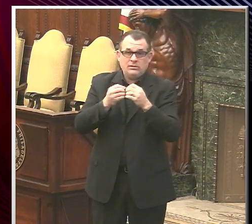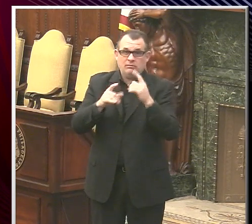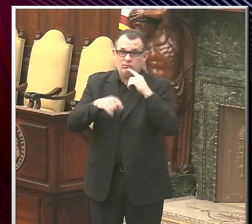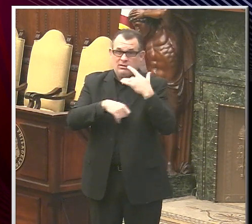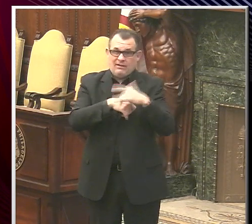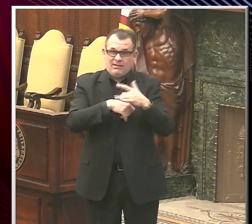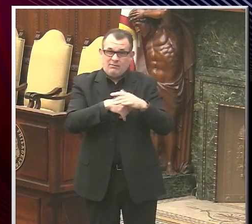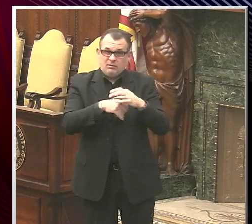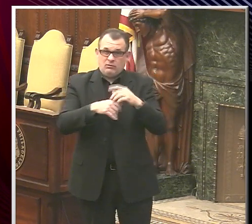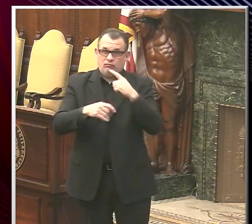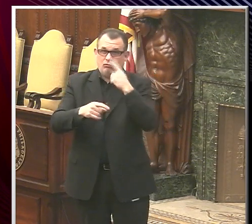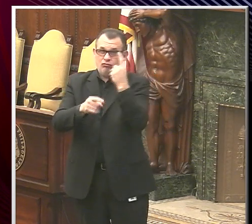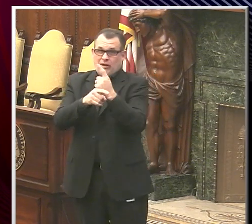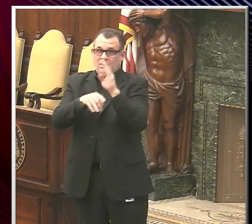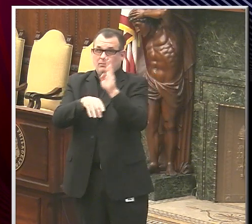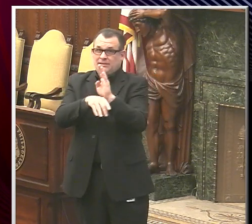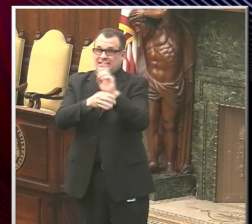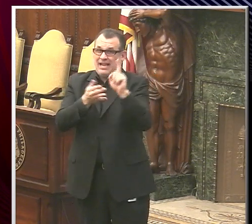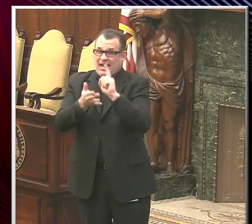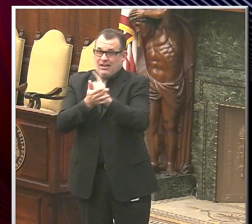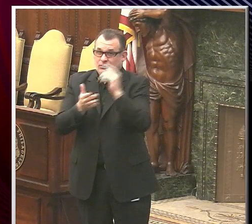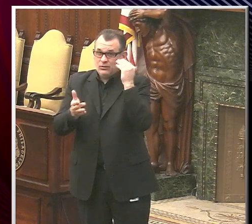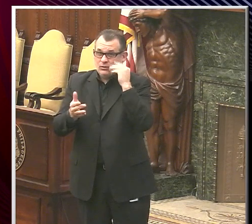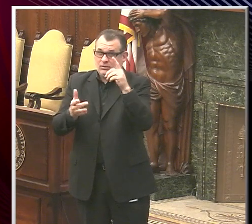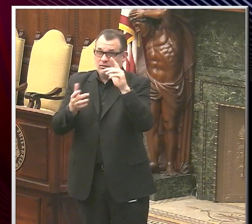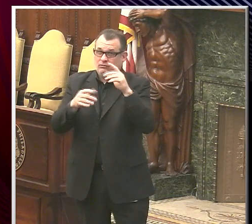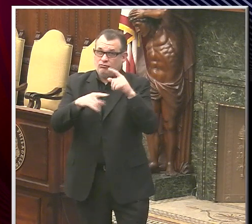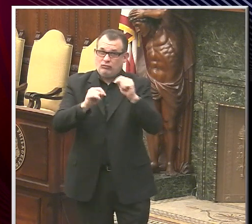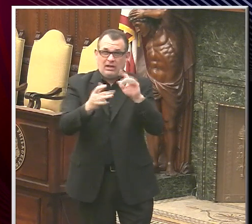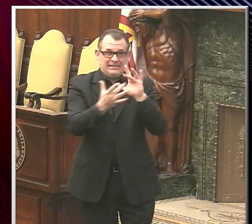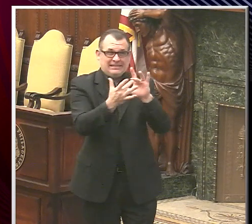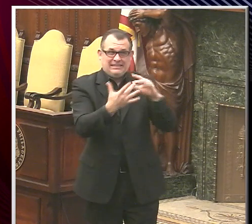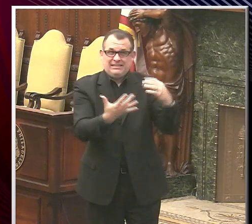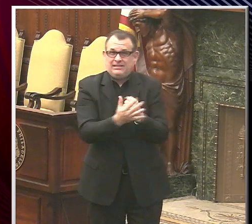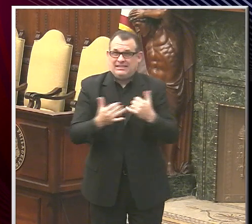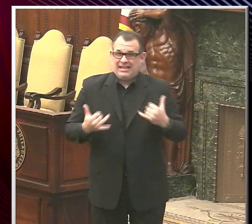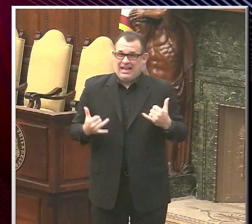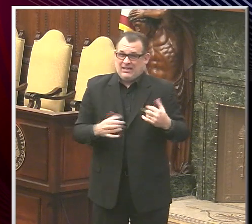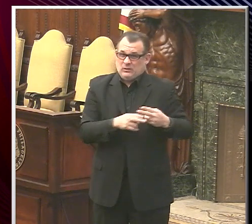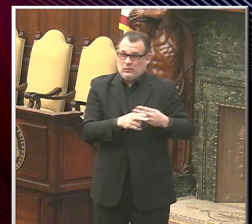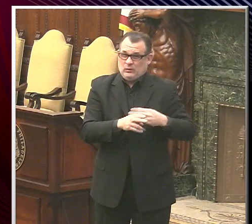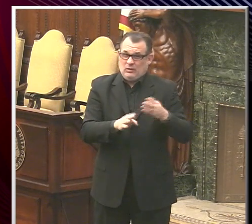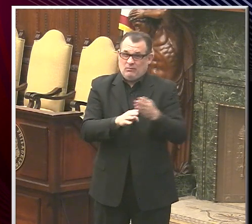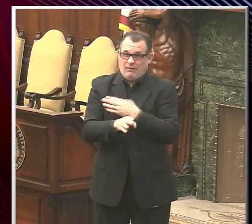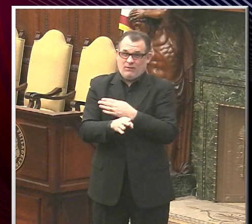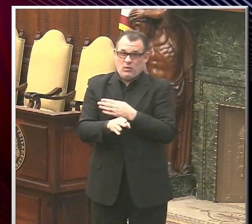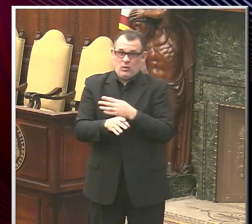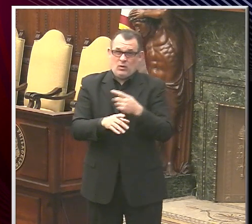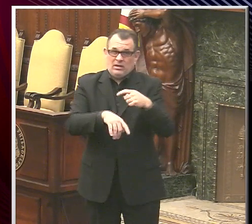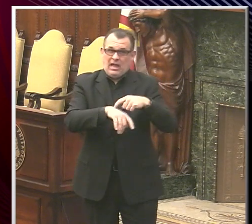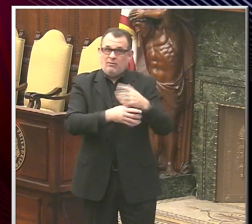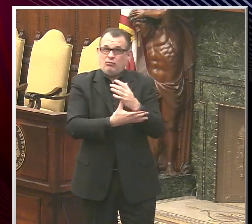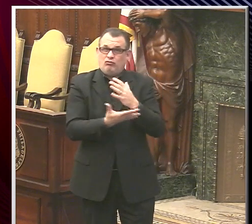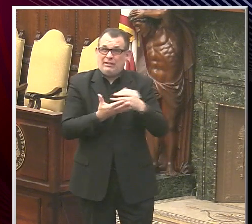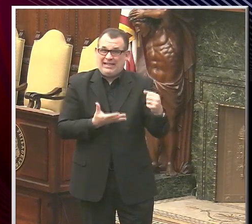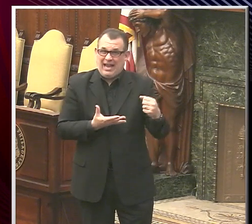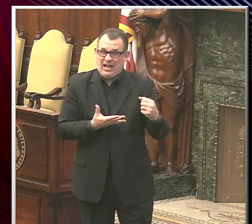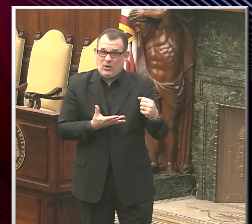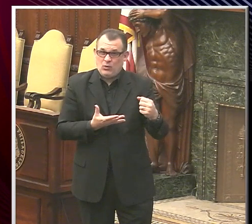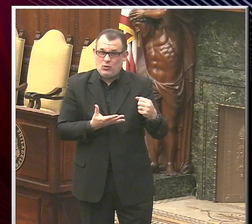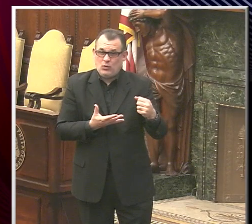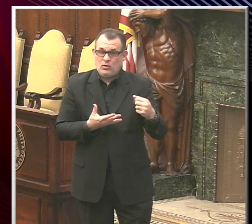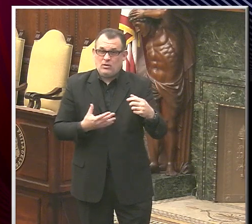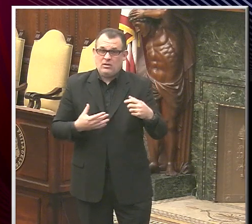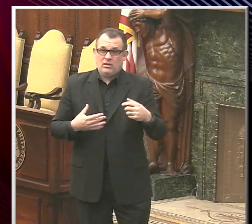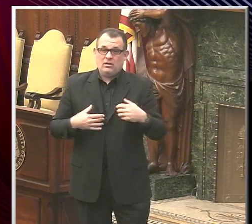hours, so you need to reach out soon if you need assistance applying before the deadline. And now Dr. Farley has a couple of other important announcements.